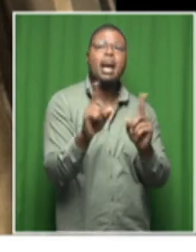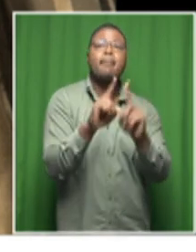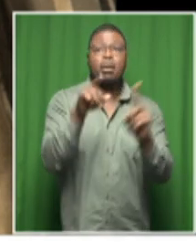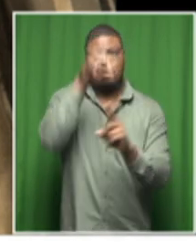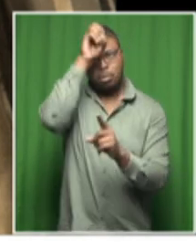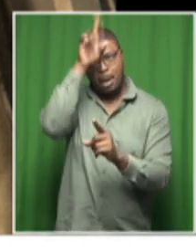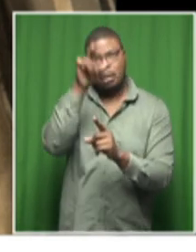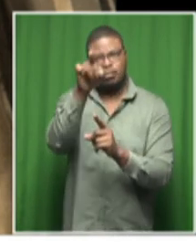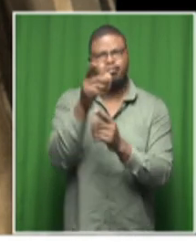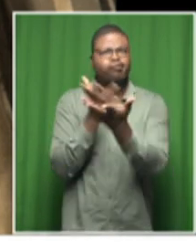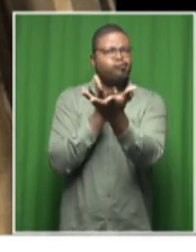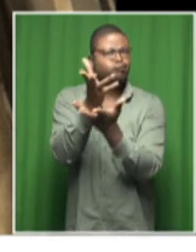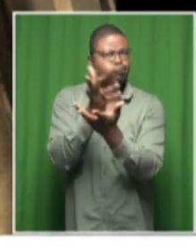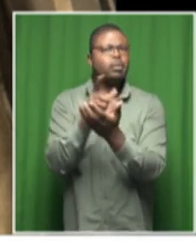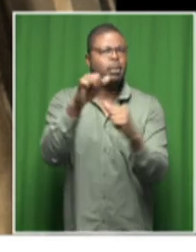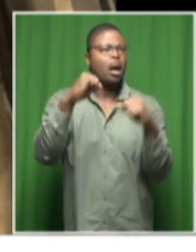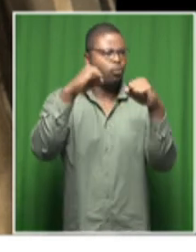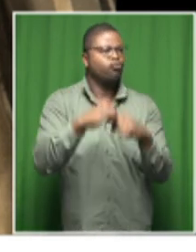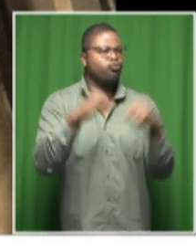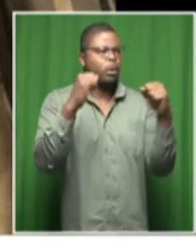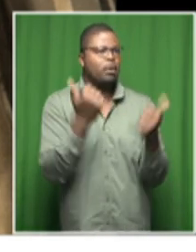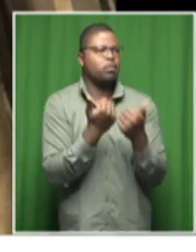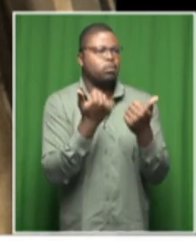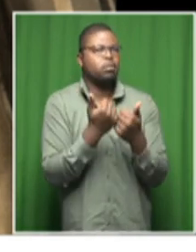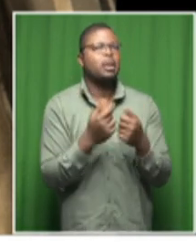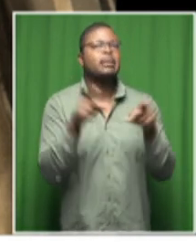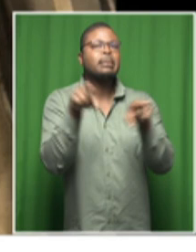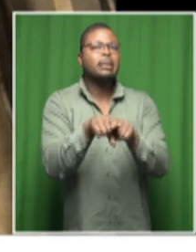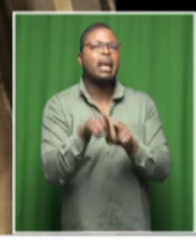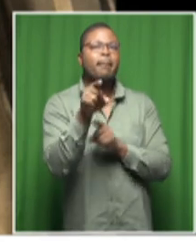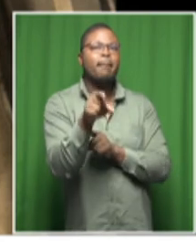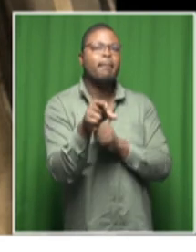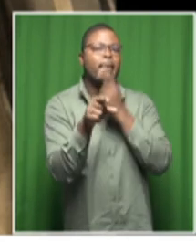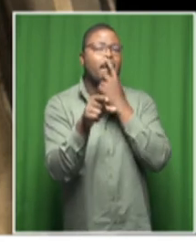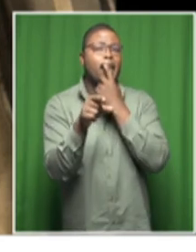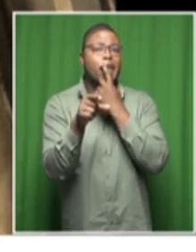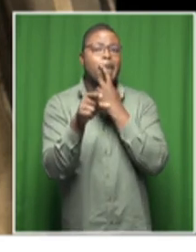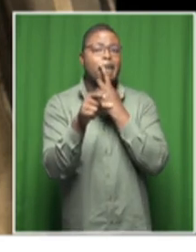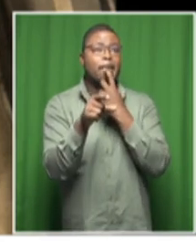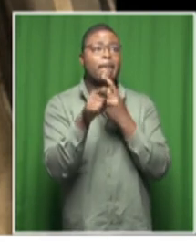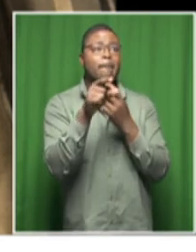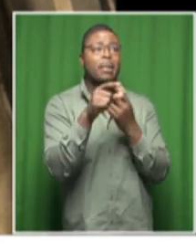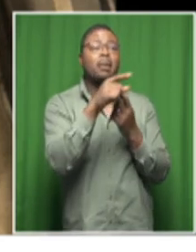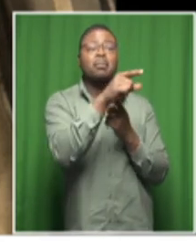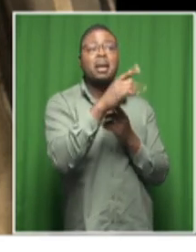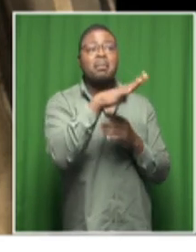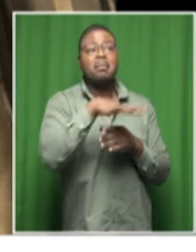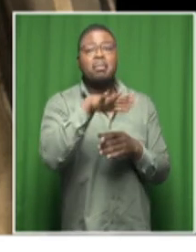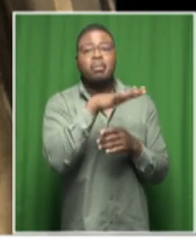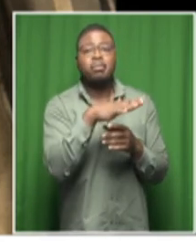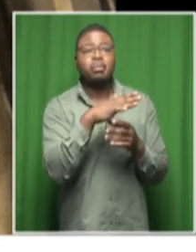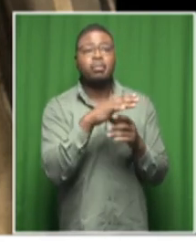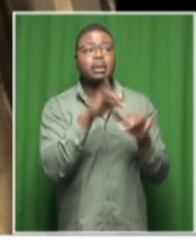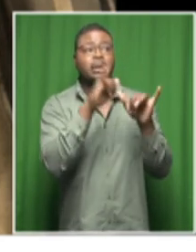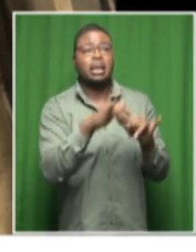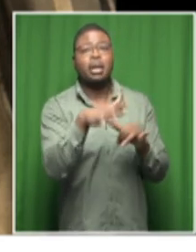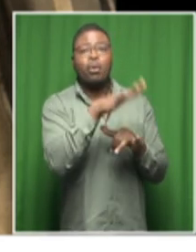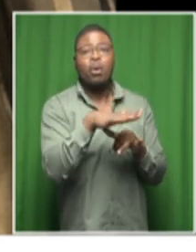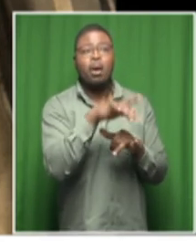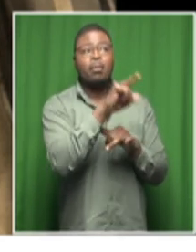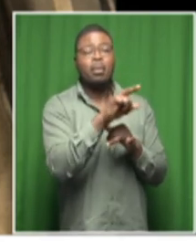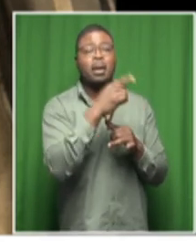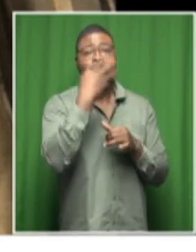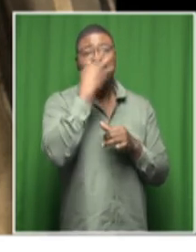uh for instance they are the ones who booked uh for these uh people to stay in in in in